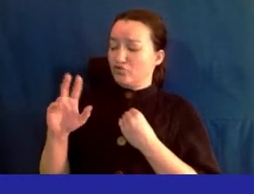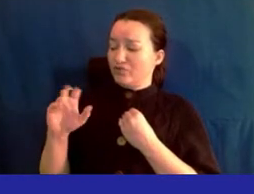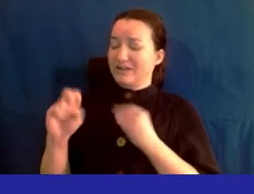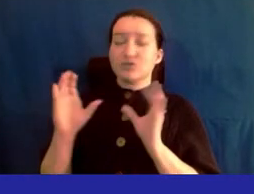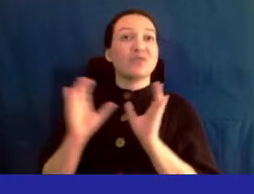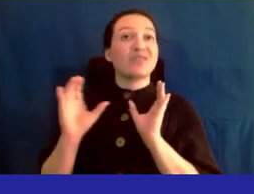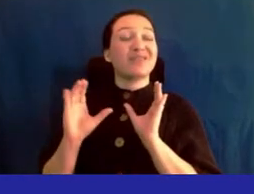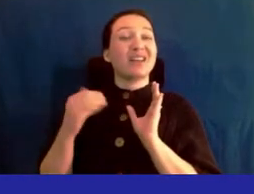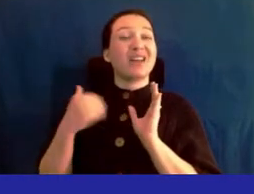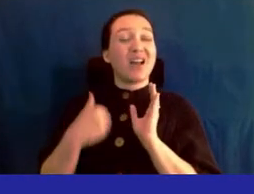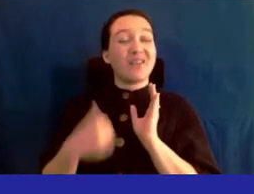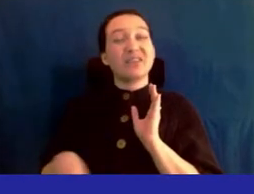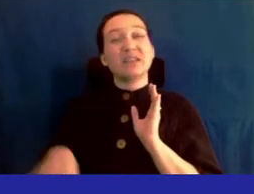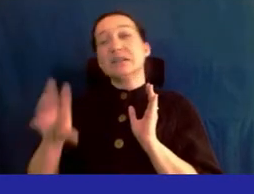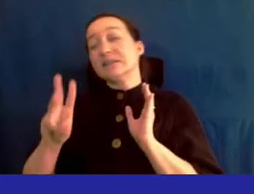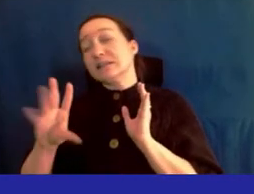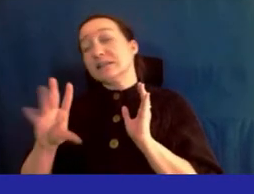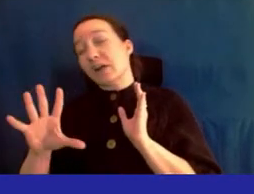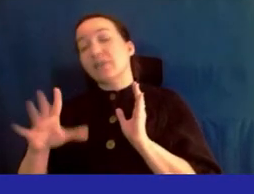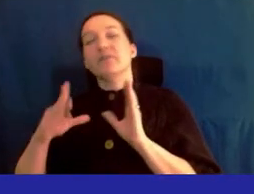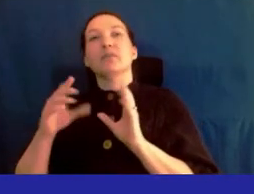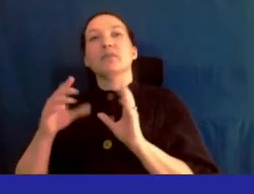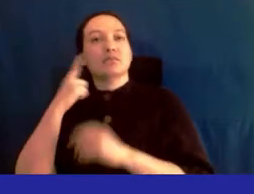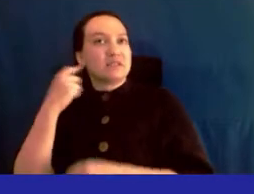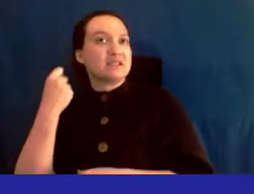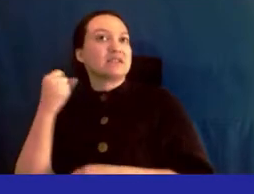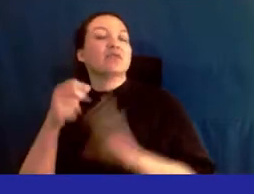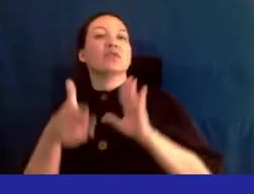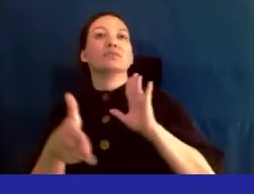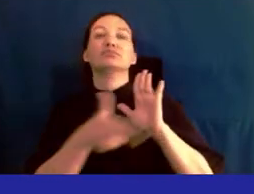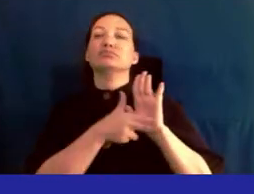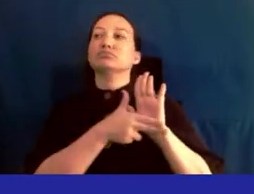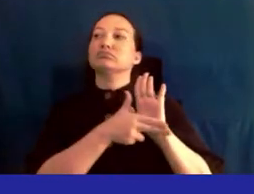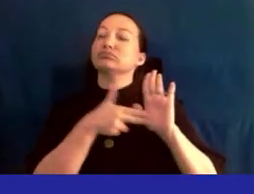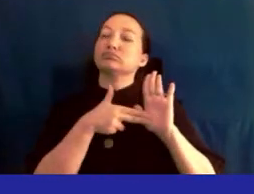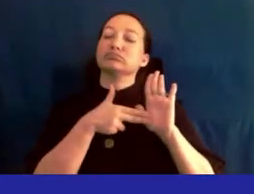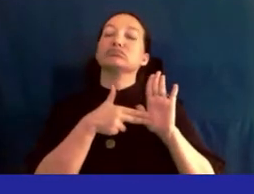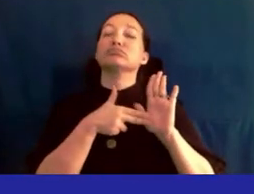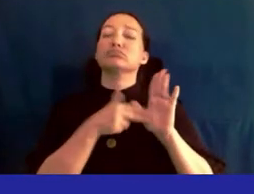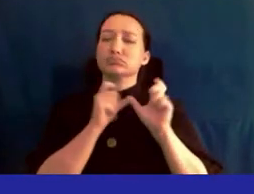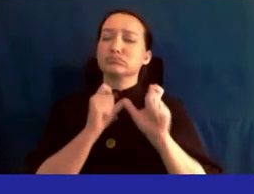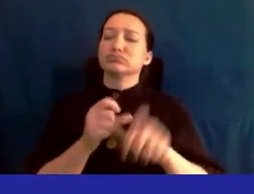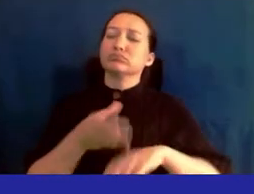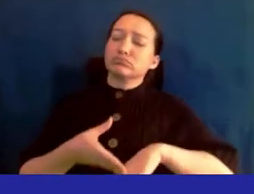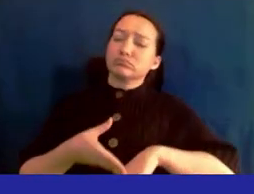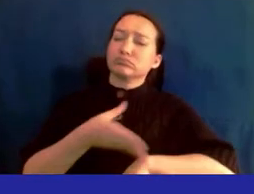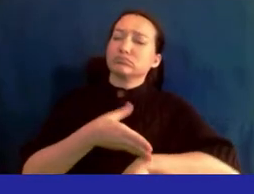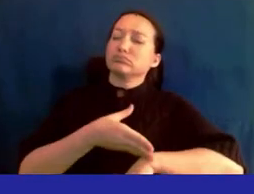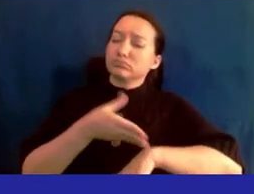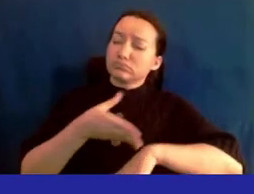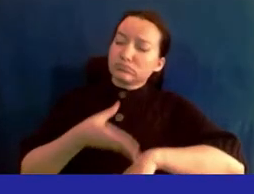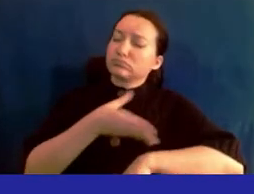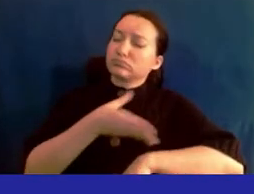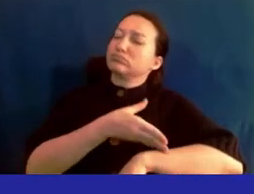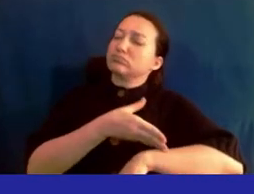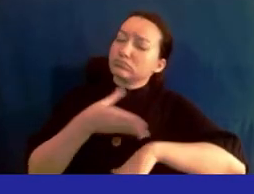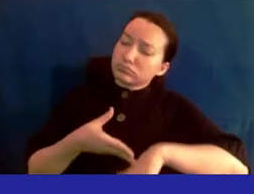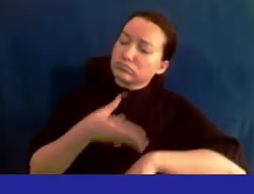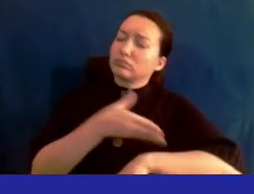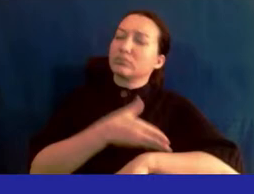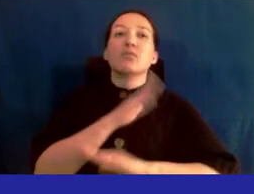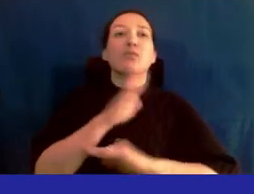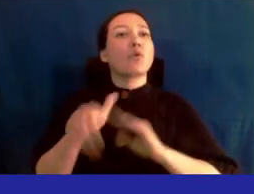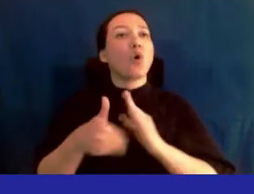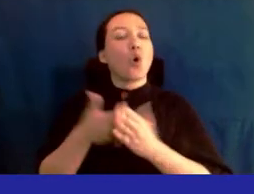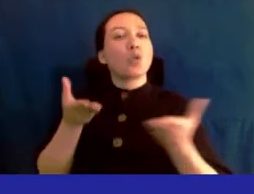that receive silver designation as part of our continuing improvement efforts all services lines